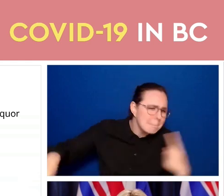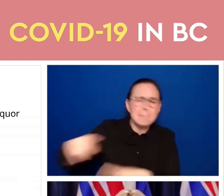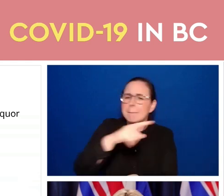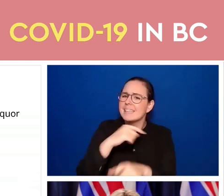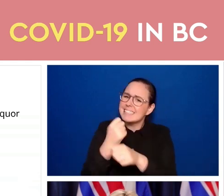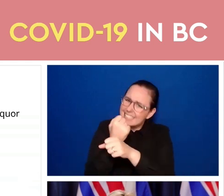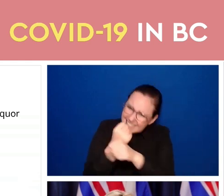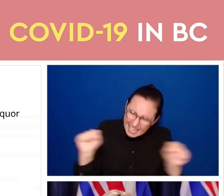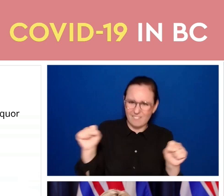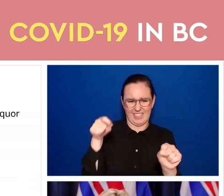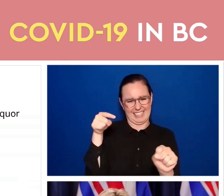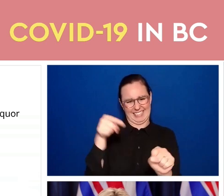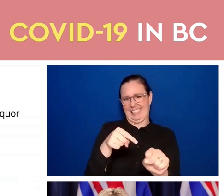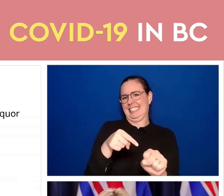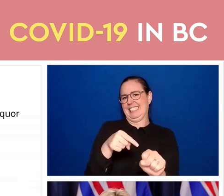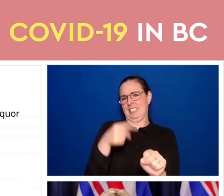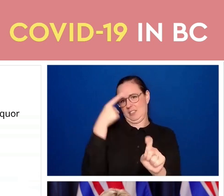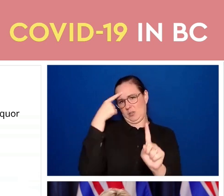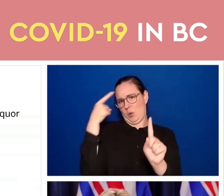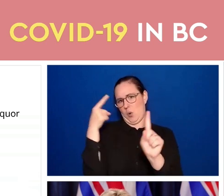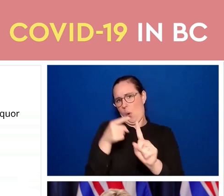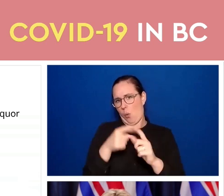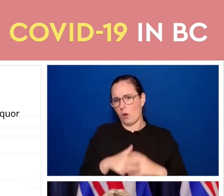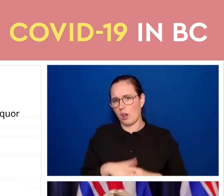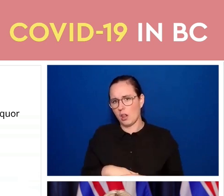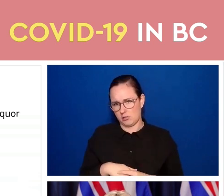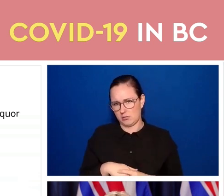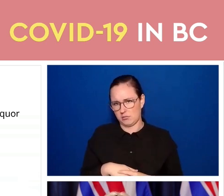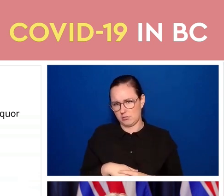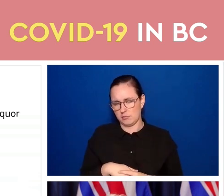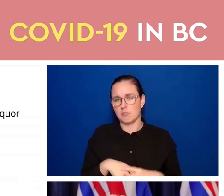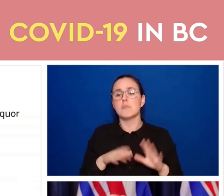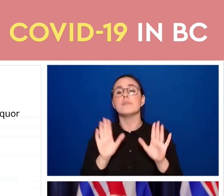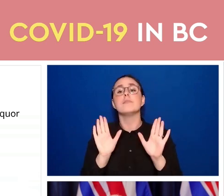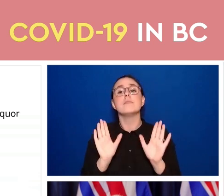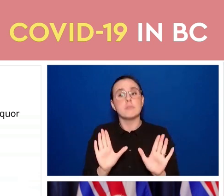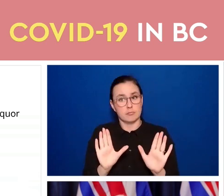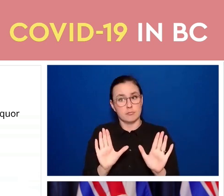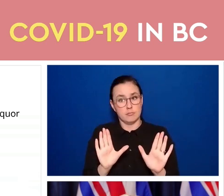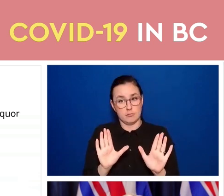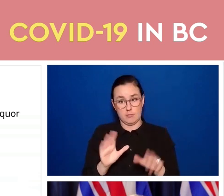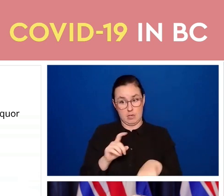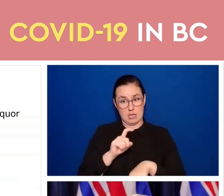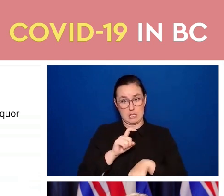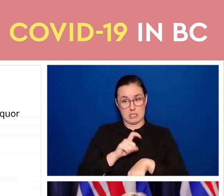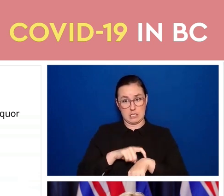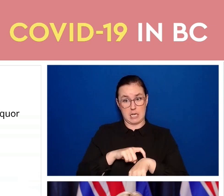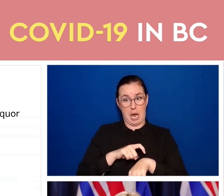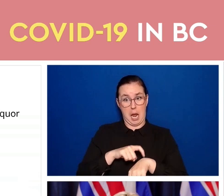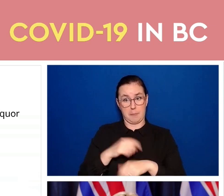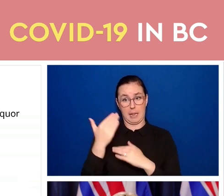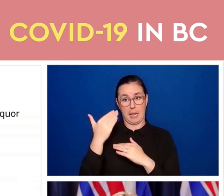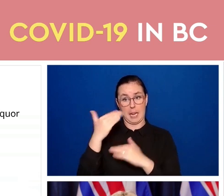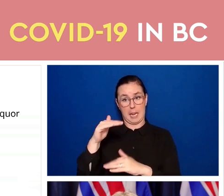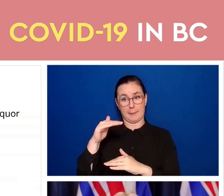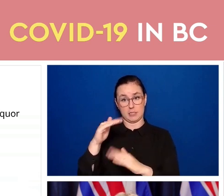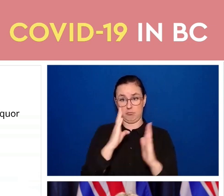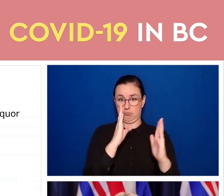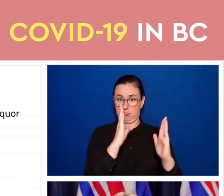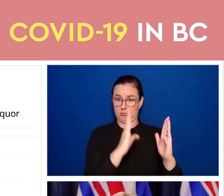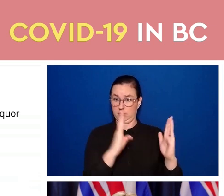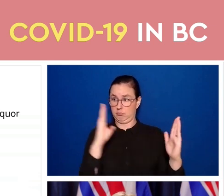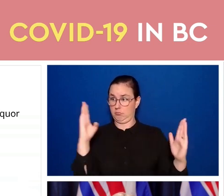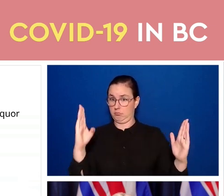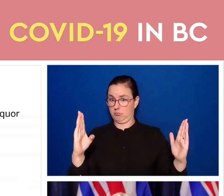So as I mentioned, these are time limited. And the timing may change depending on how we progress. But we